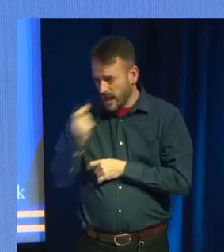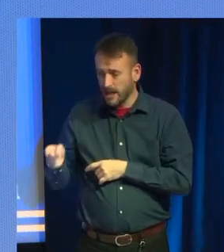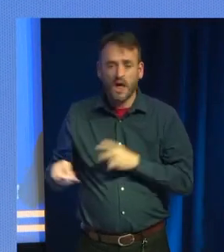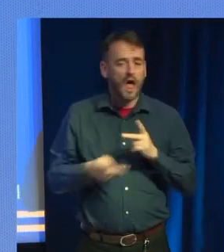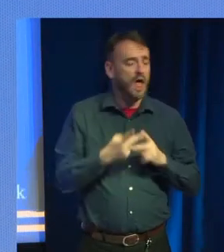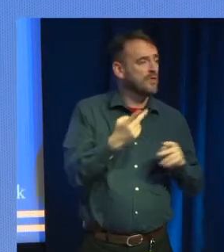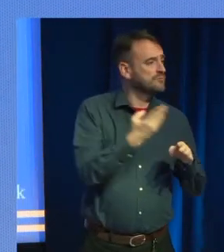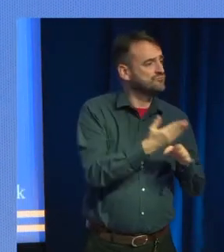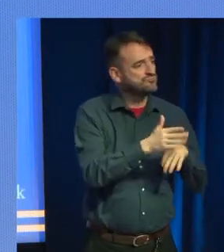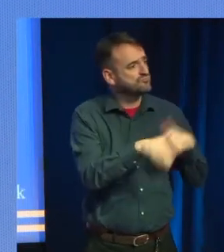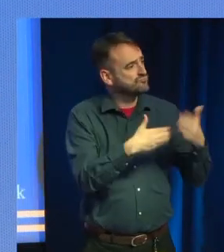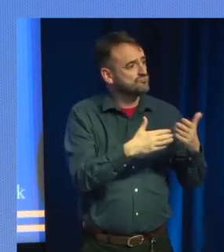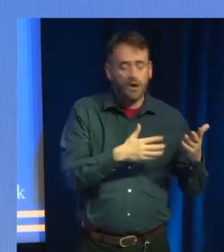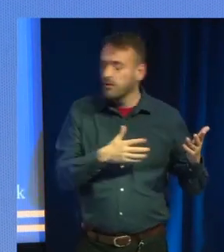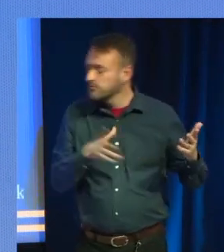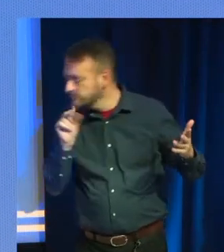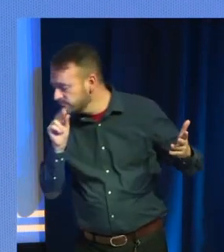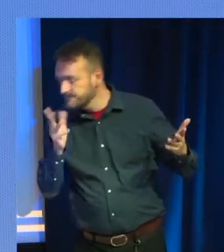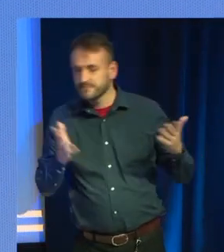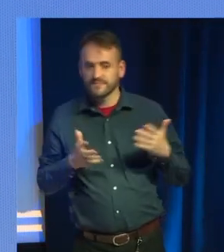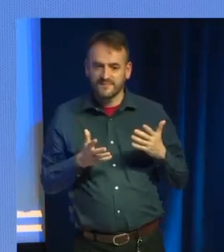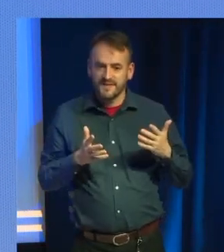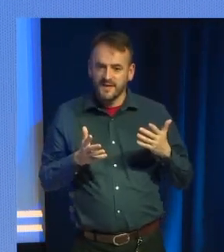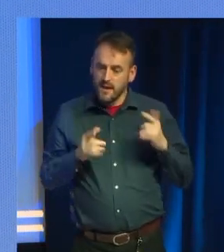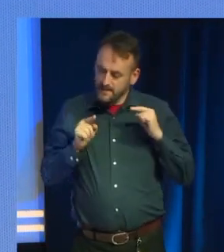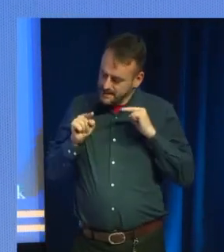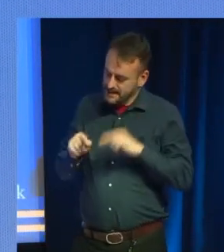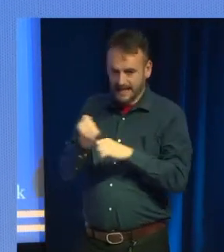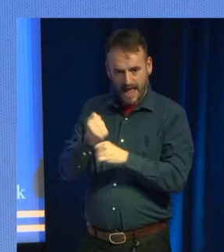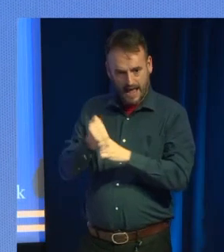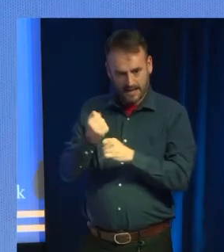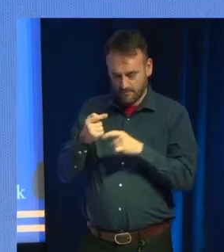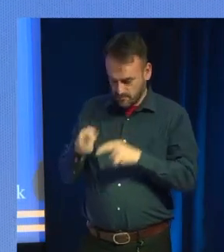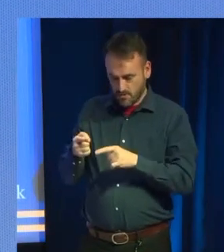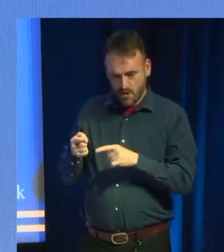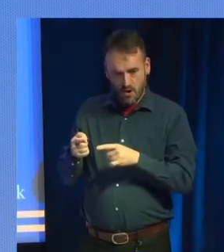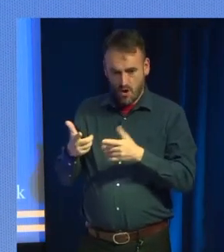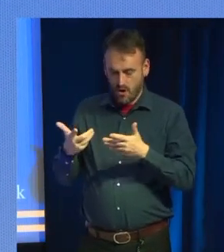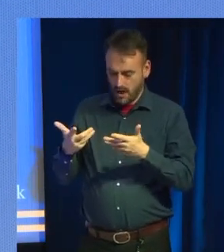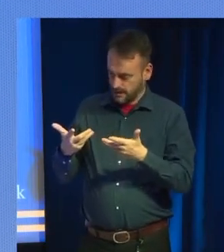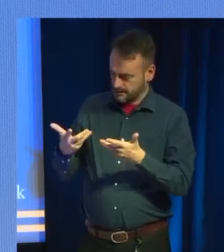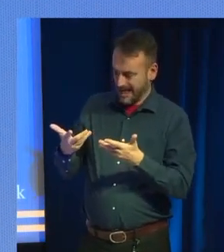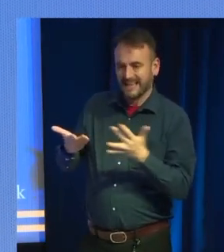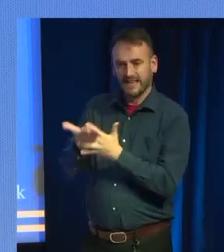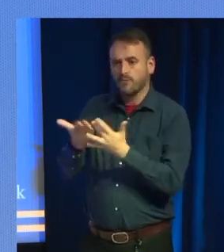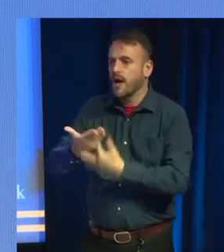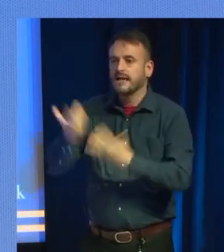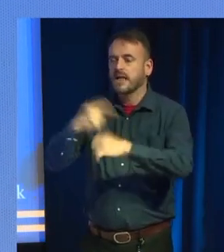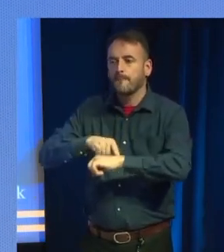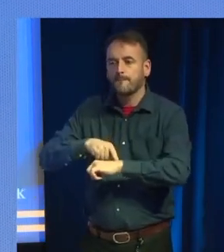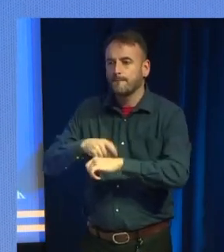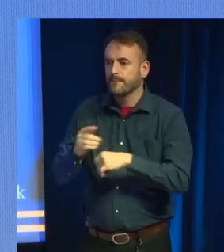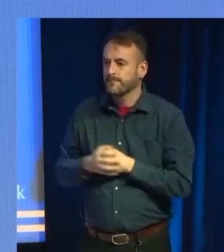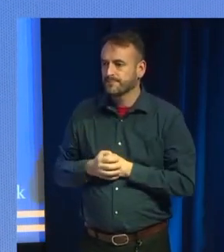At any point, you can go, oh, I can do something here. I can just talk to it while I'm fiddling with something else. I would probably look to use voice